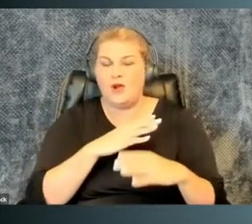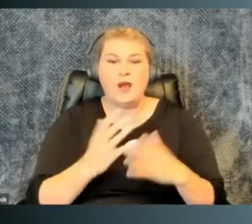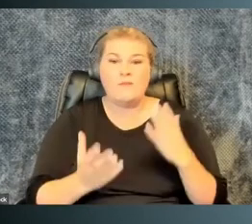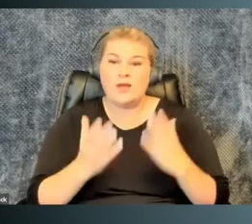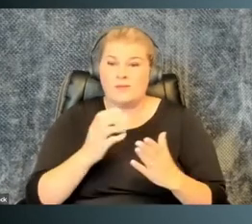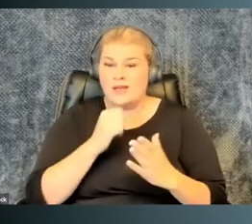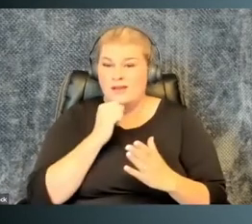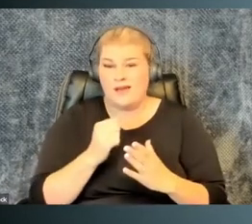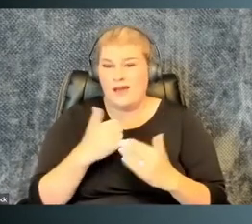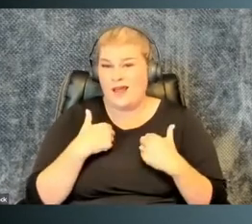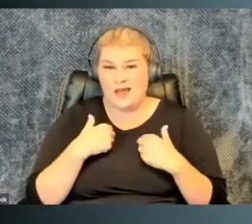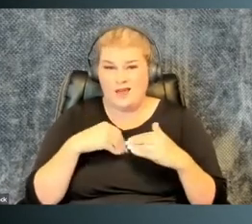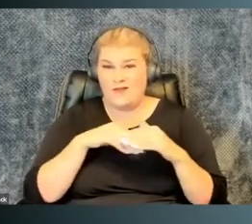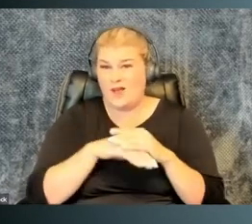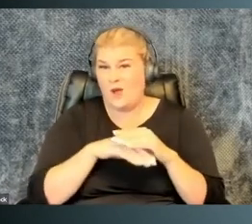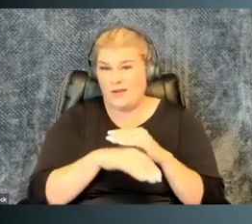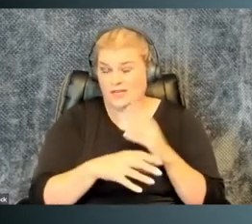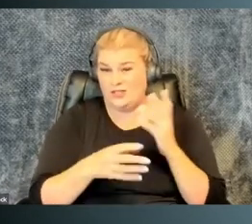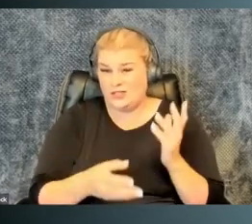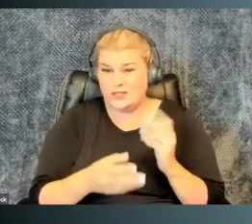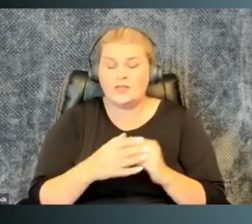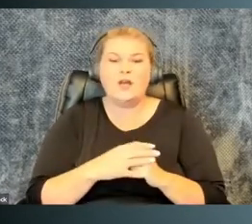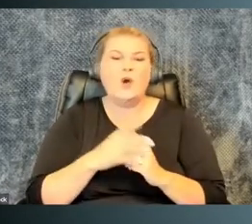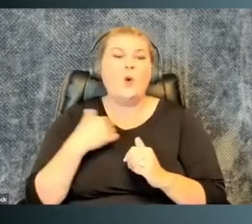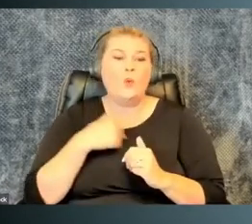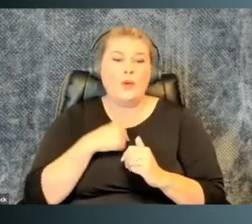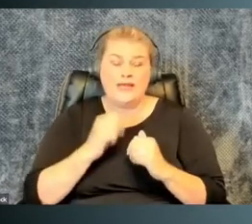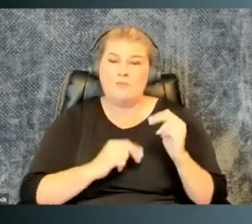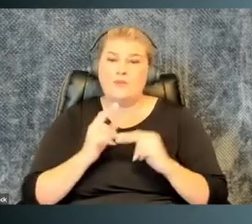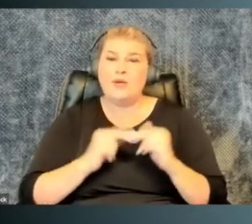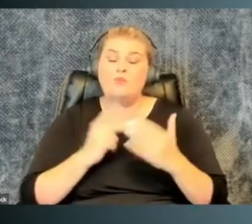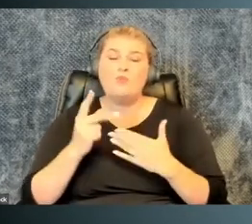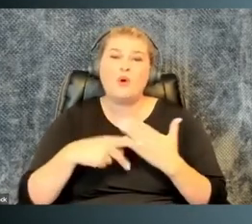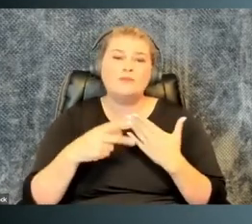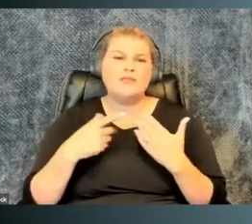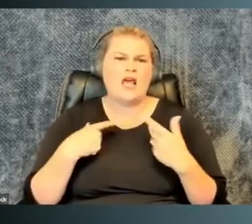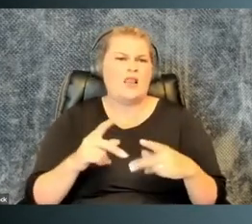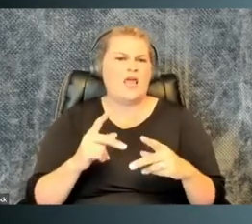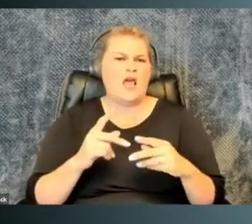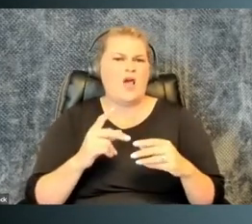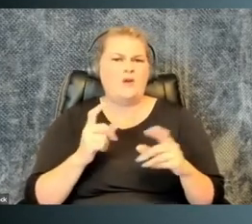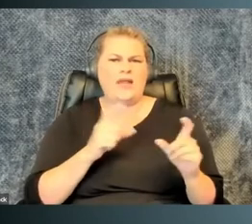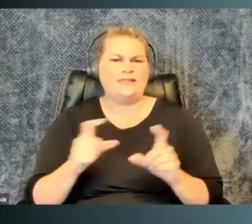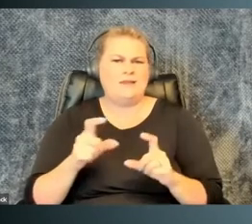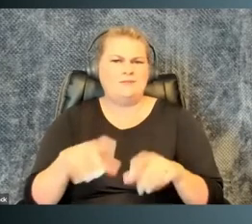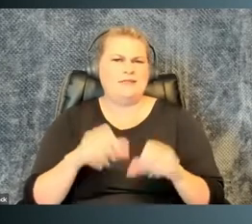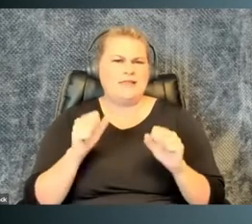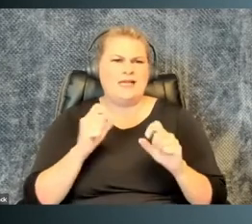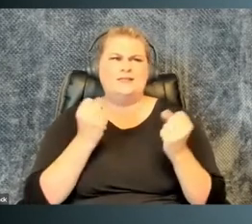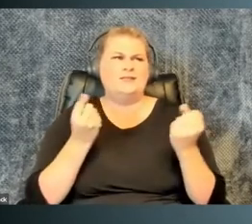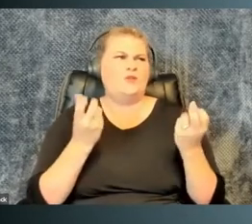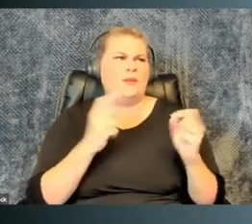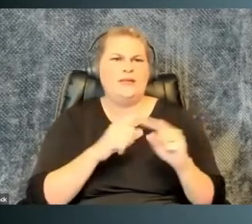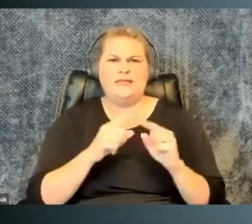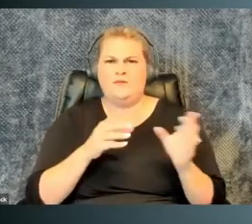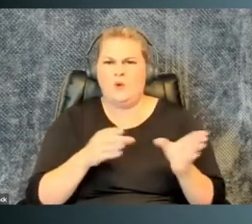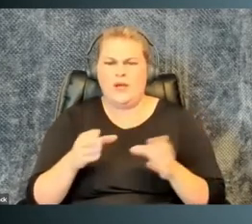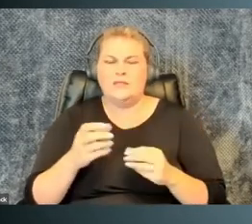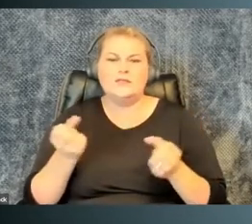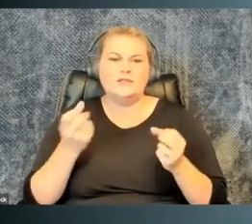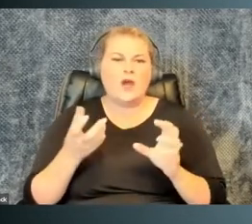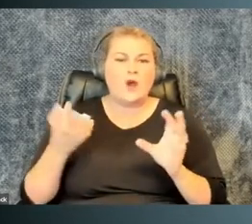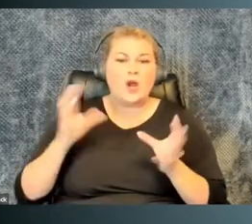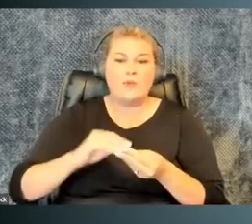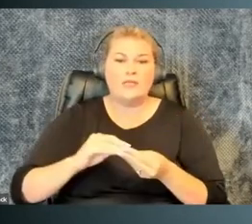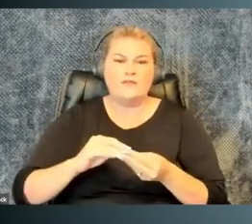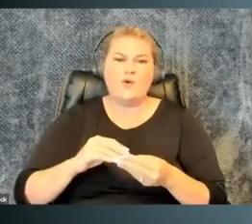students who have encountered this barrier and might not have been able to get accommodations. We can build programs that allow exams to be taken in multiple ways.